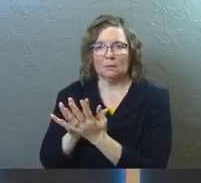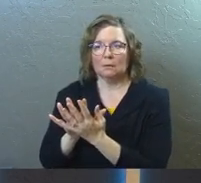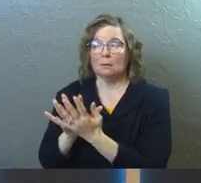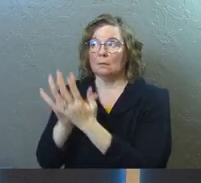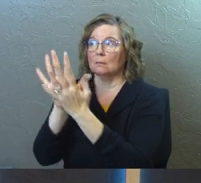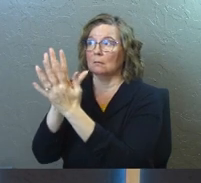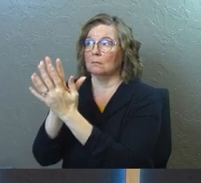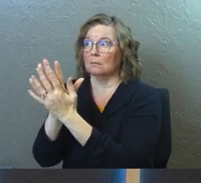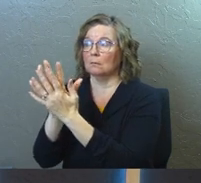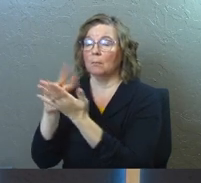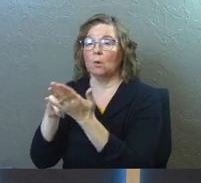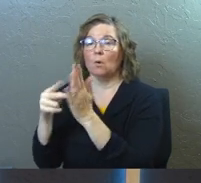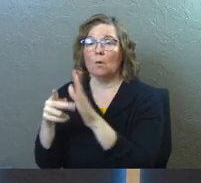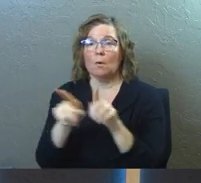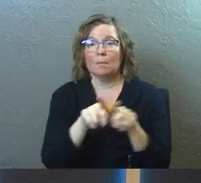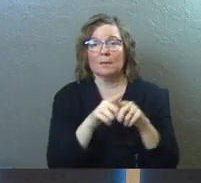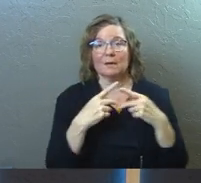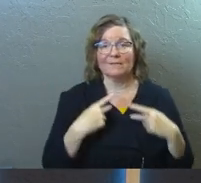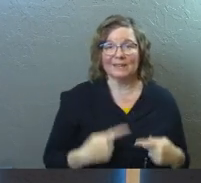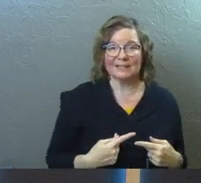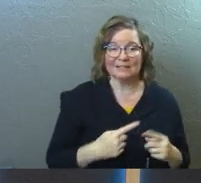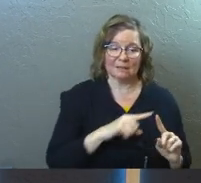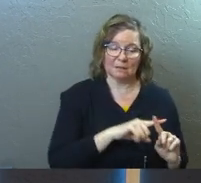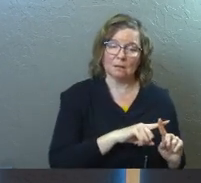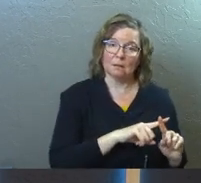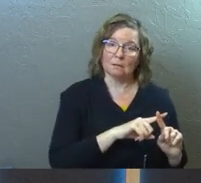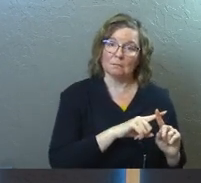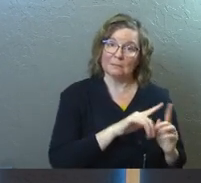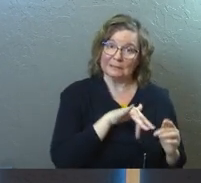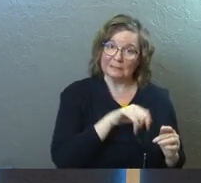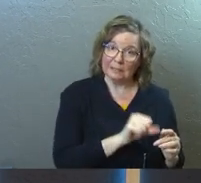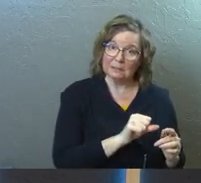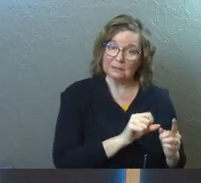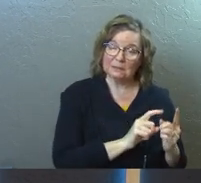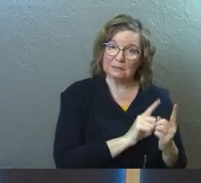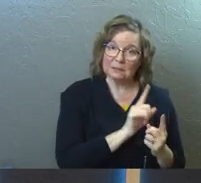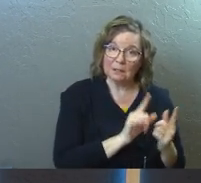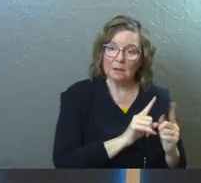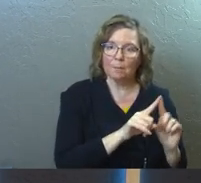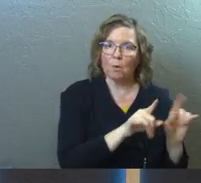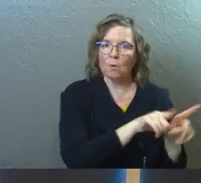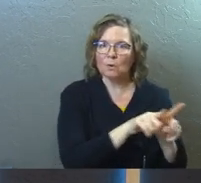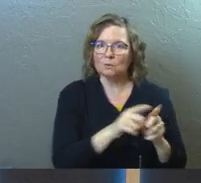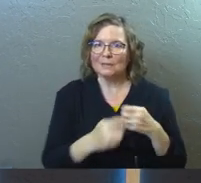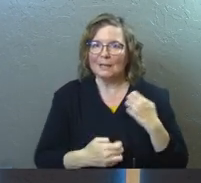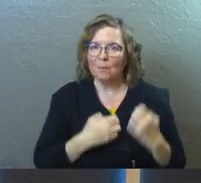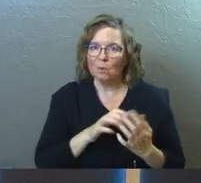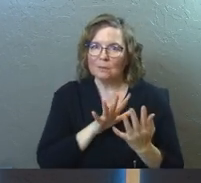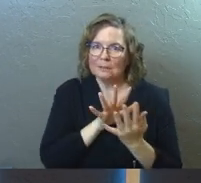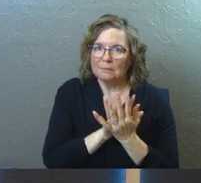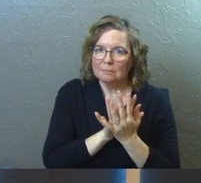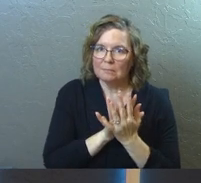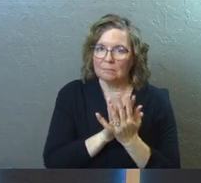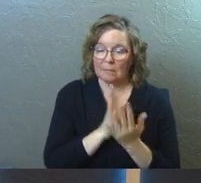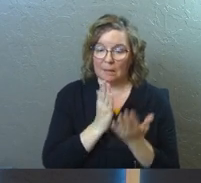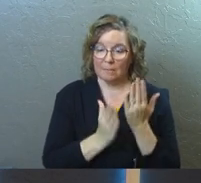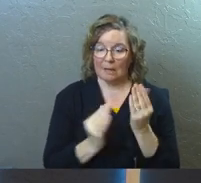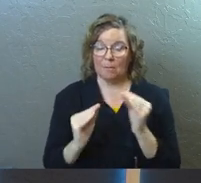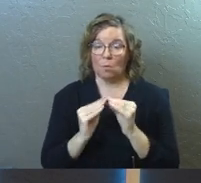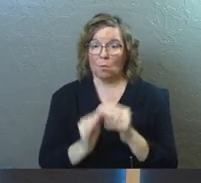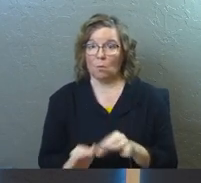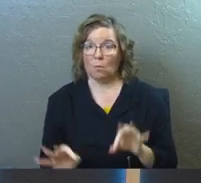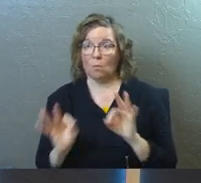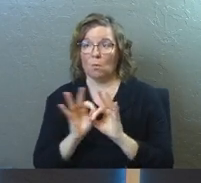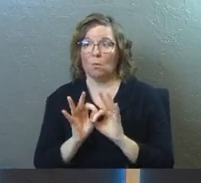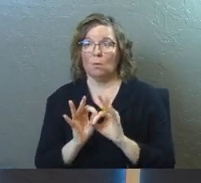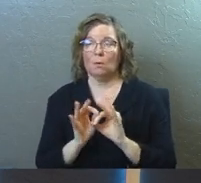so often, but intimacy is bigger than that. Intimacy is emotional intimacy as well. And maybe even more